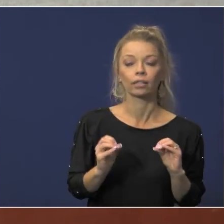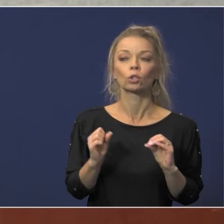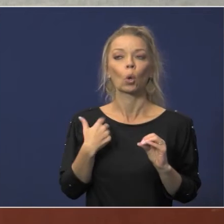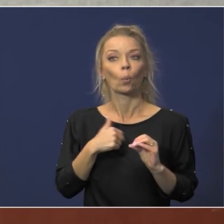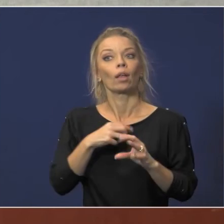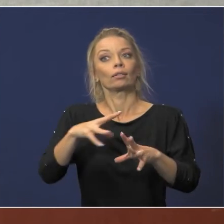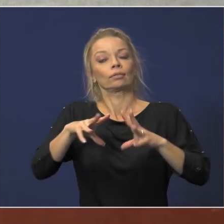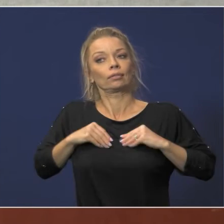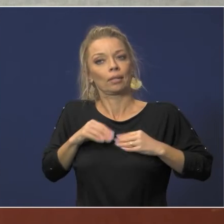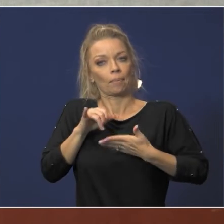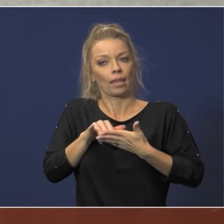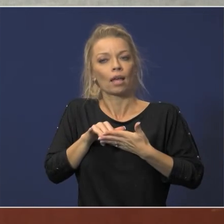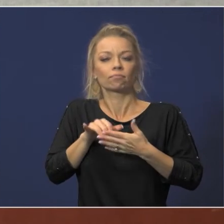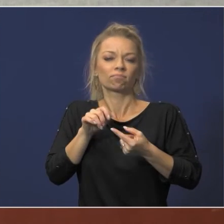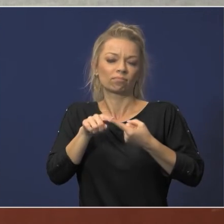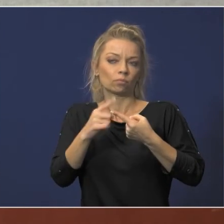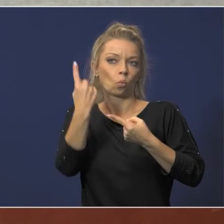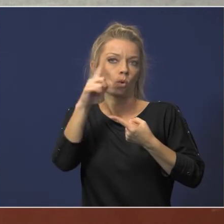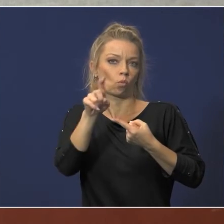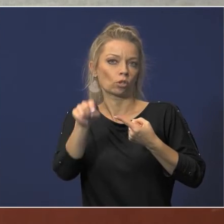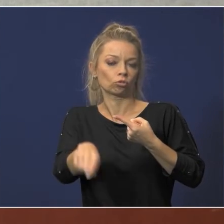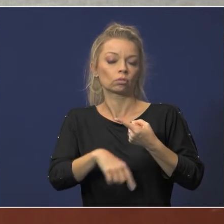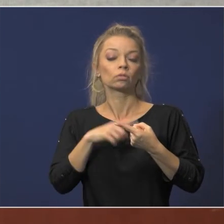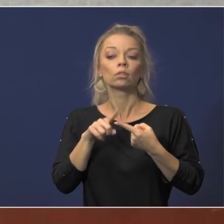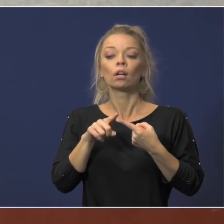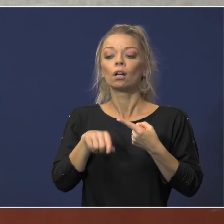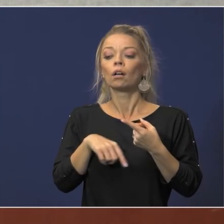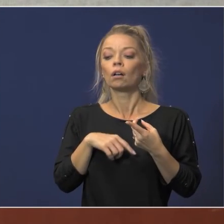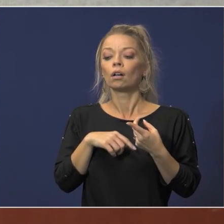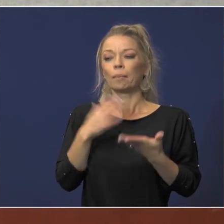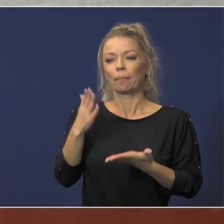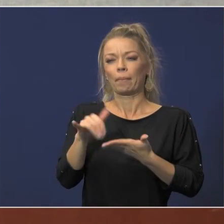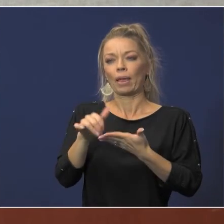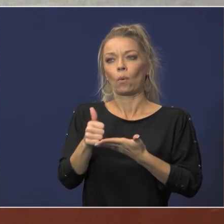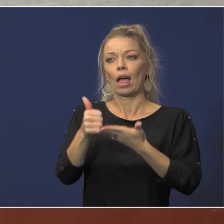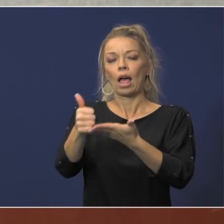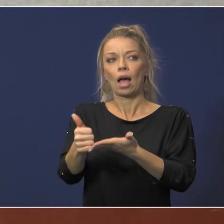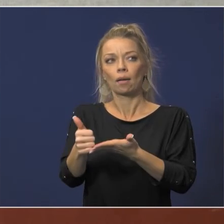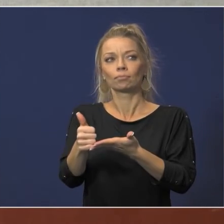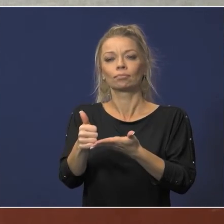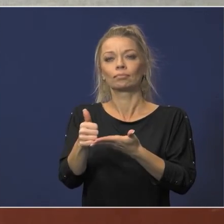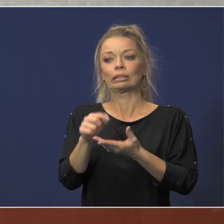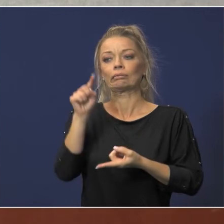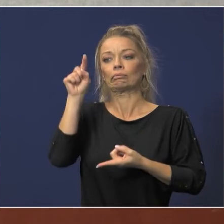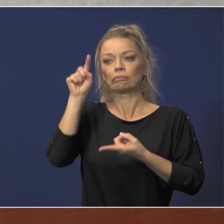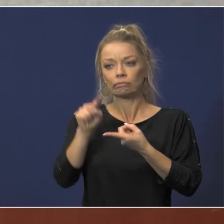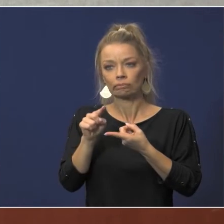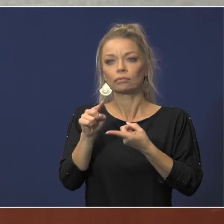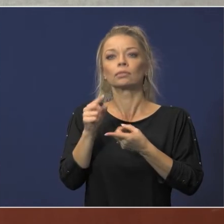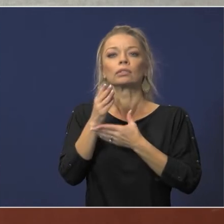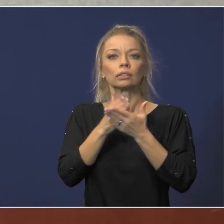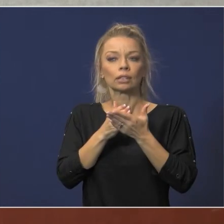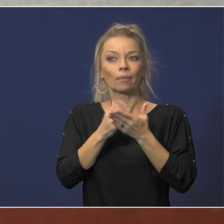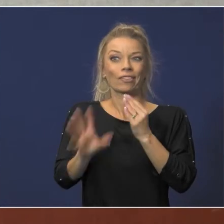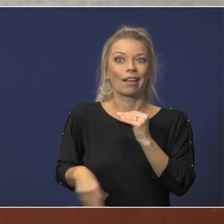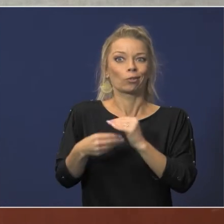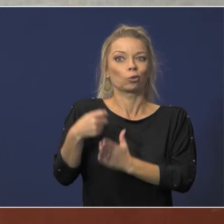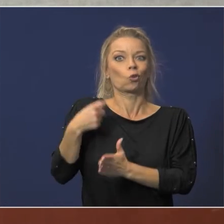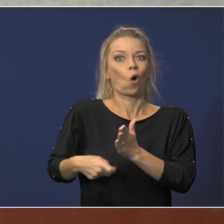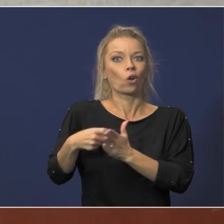that so that's one question i have um and maybe that will help alleviate some of the additional costs that we're experiencing from this program